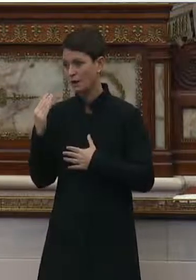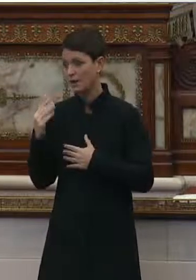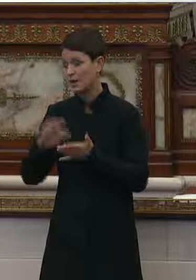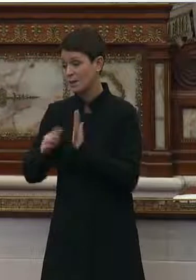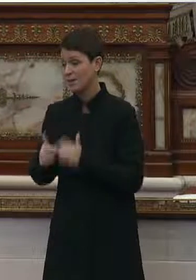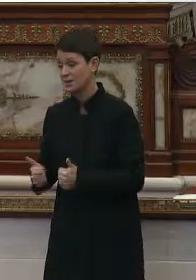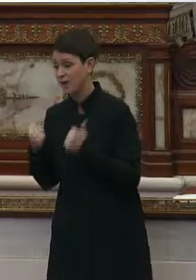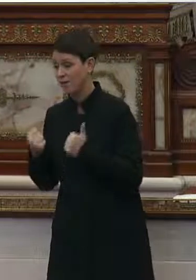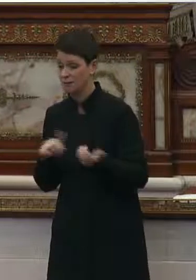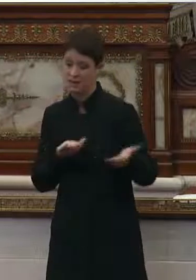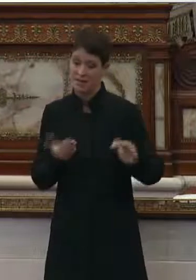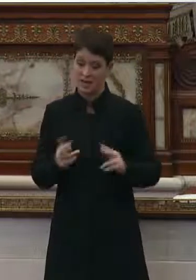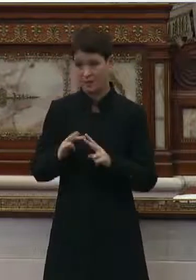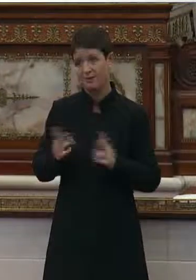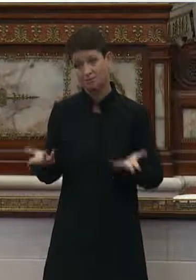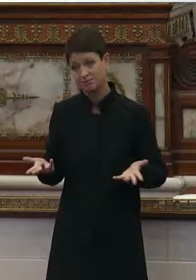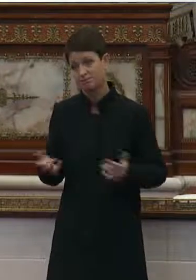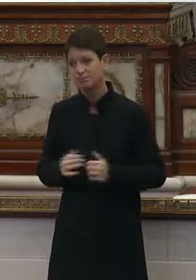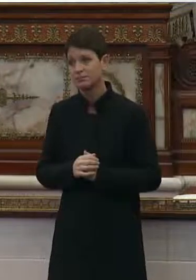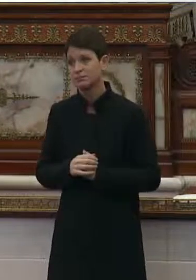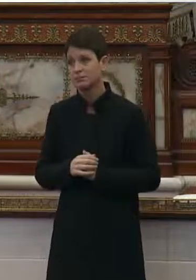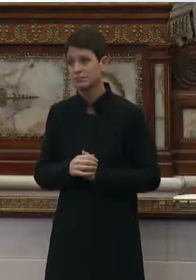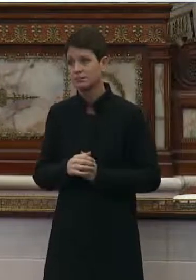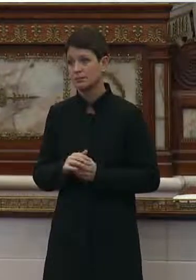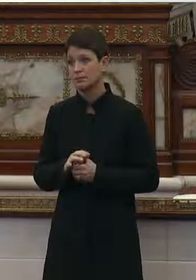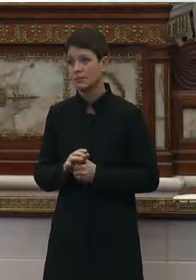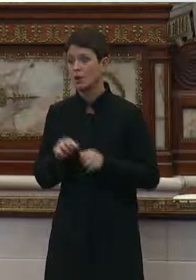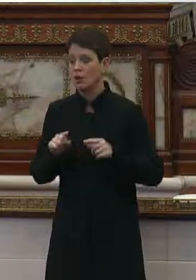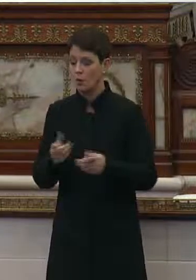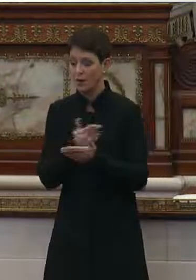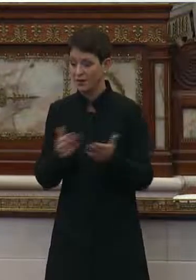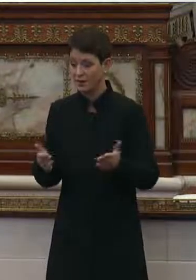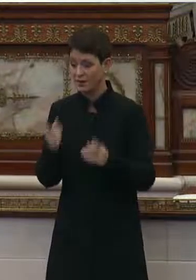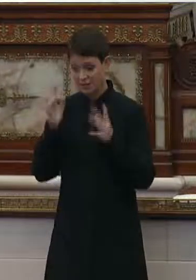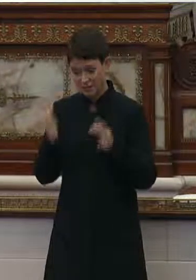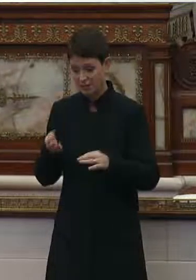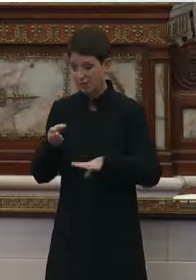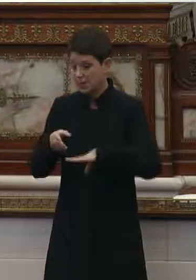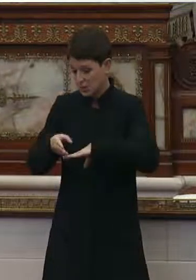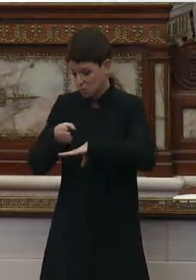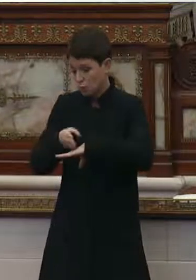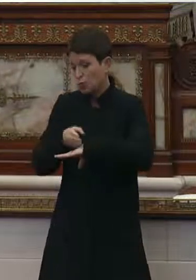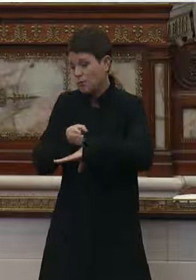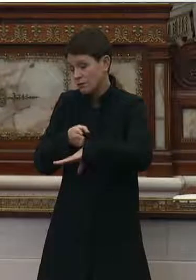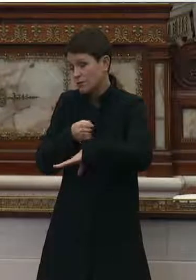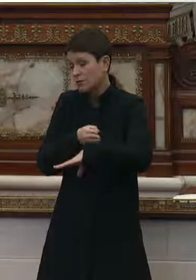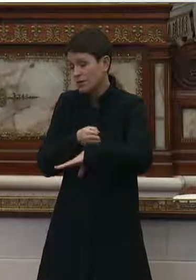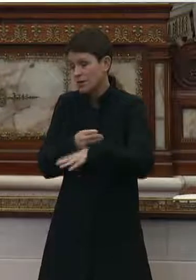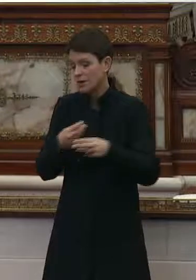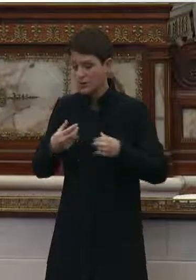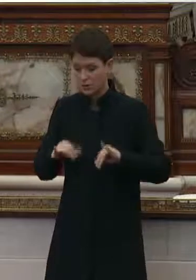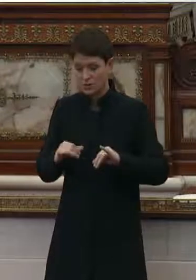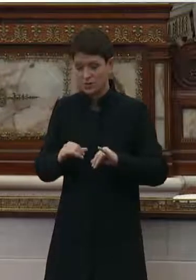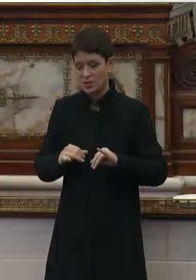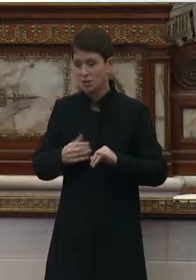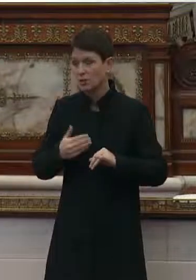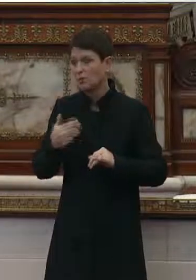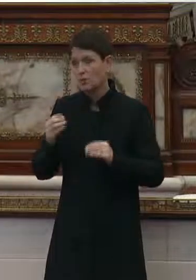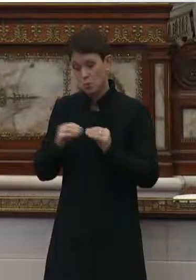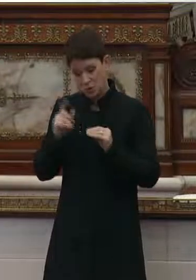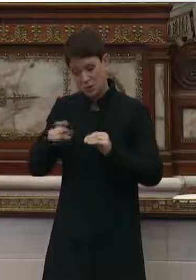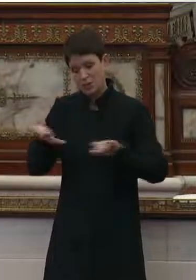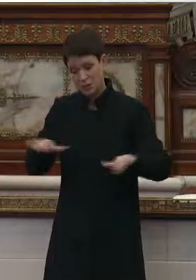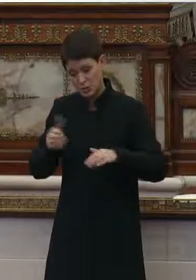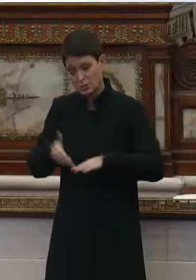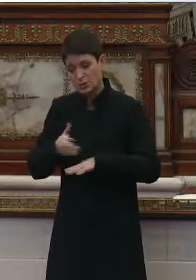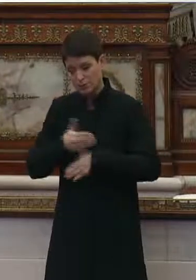life and death. While things have certainly improved, there is still progress to be made